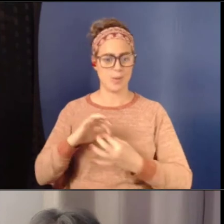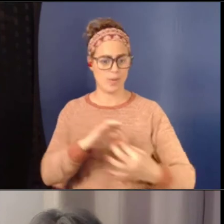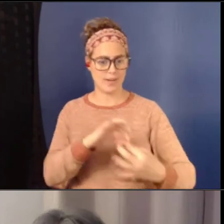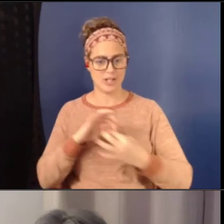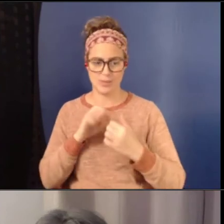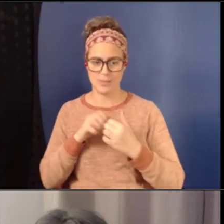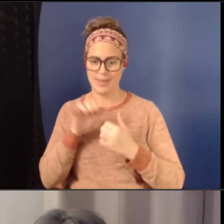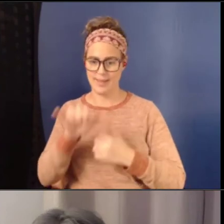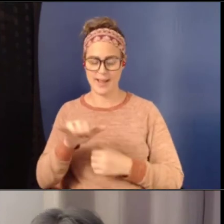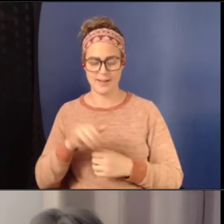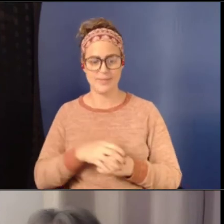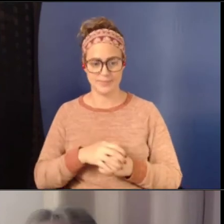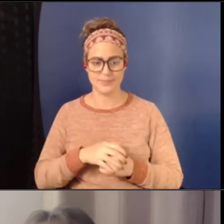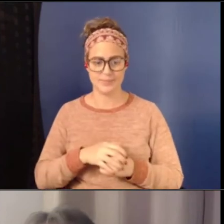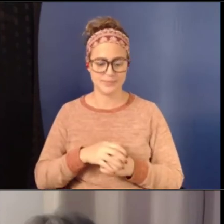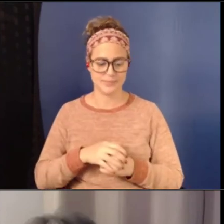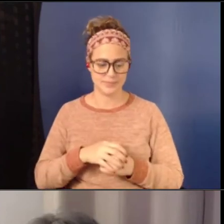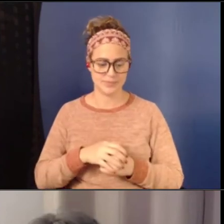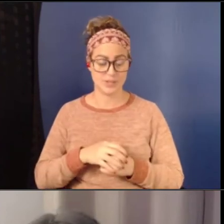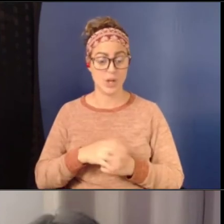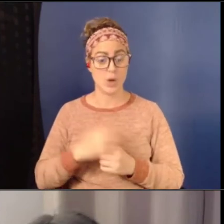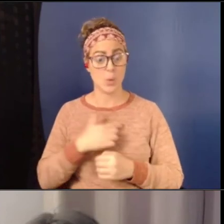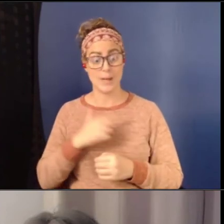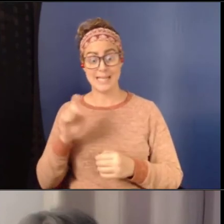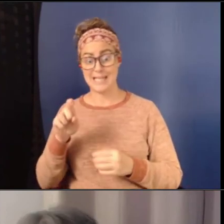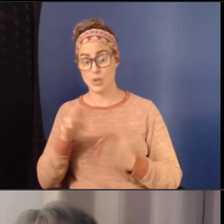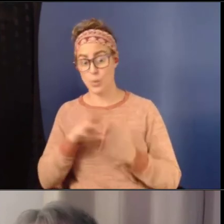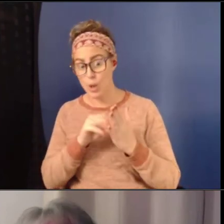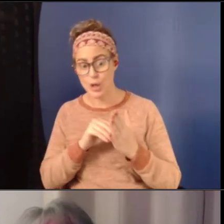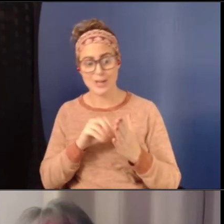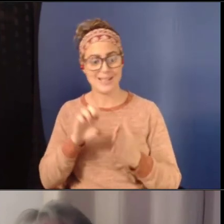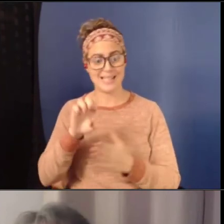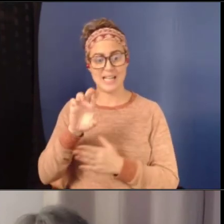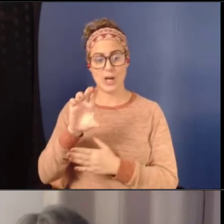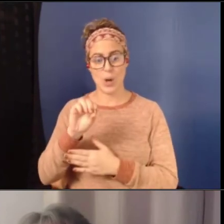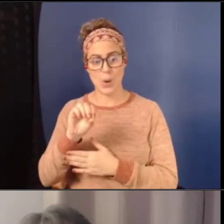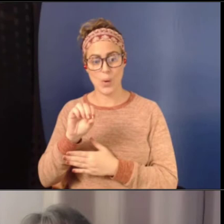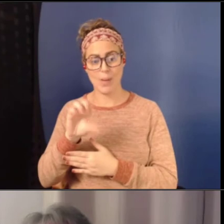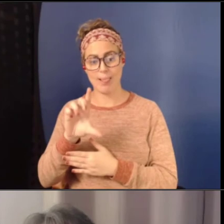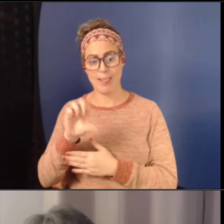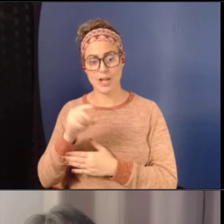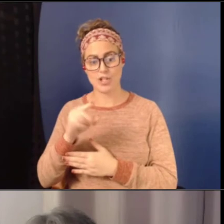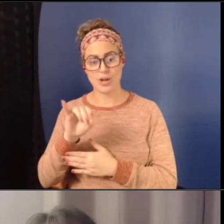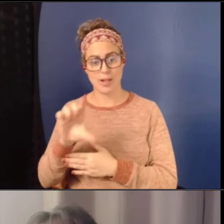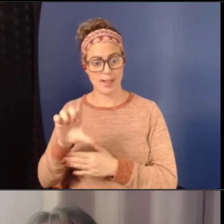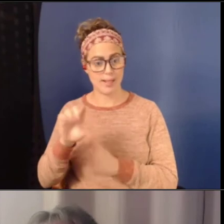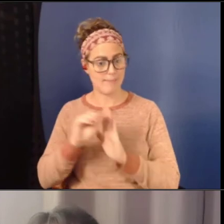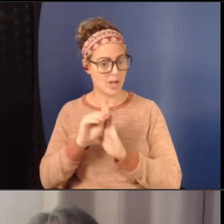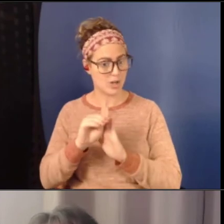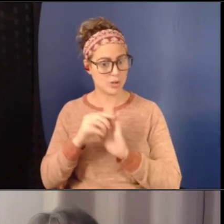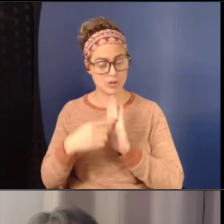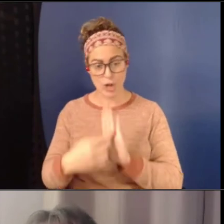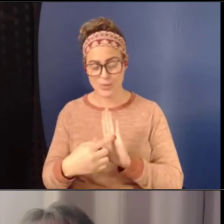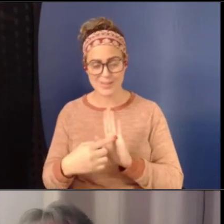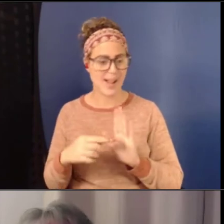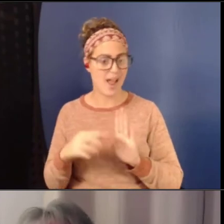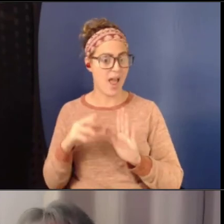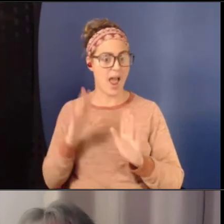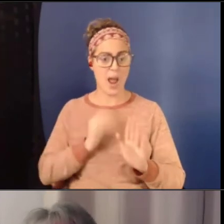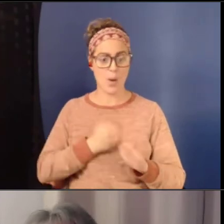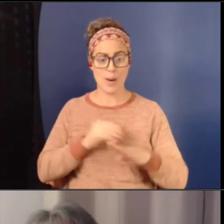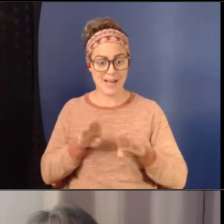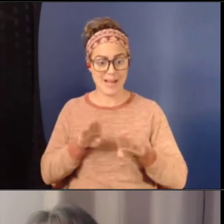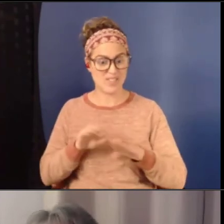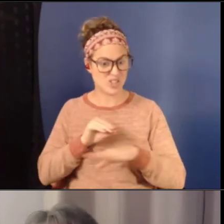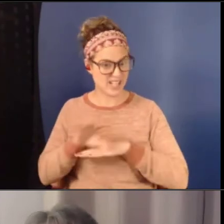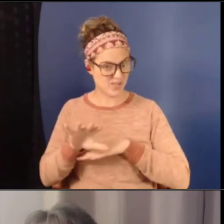that this, uh, you know, that we learn like the ecological model shows us, we, we are influenced, our behaviors influenced at all those